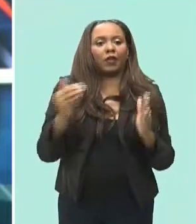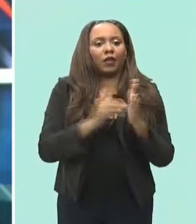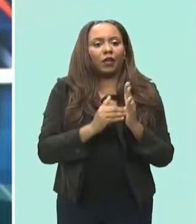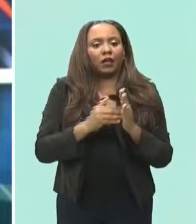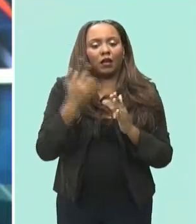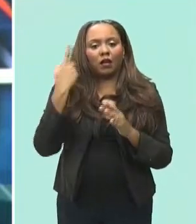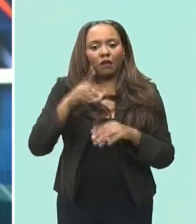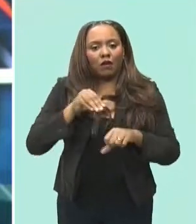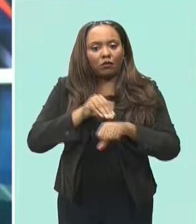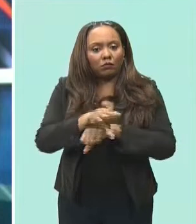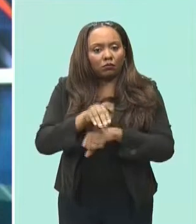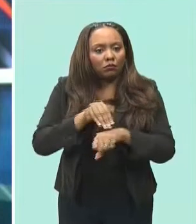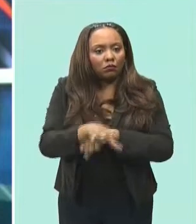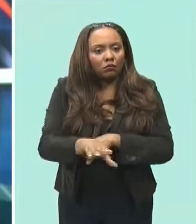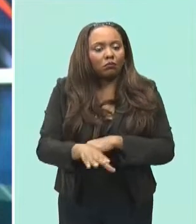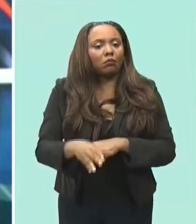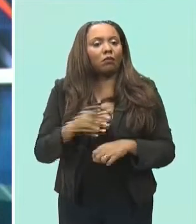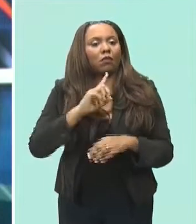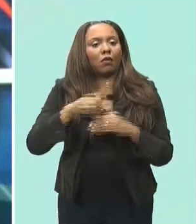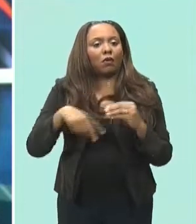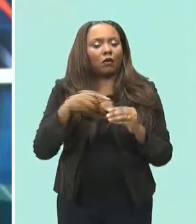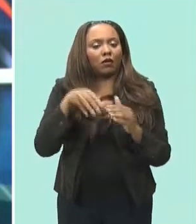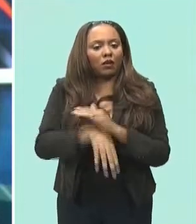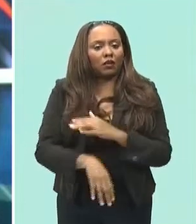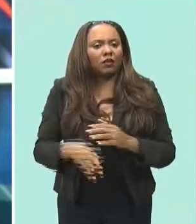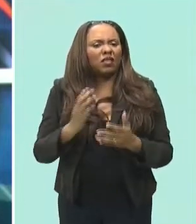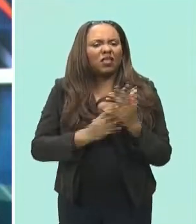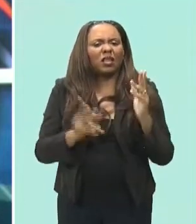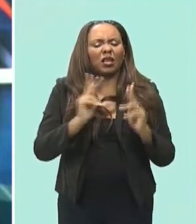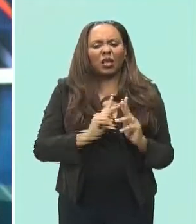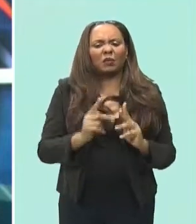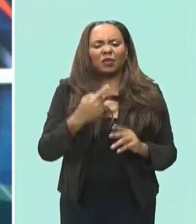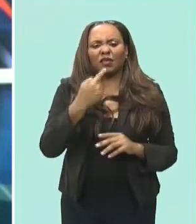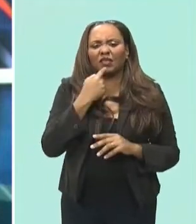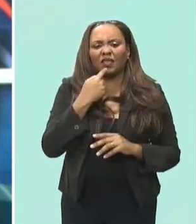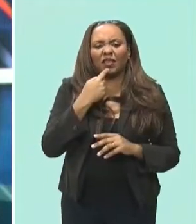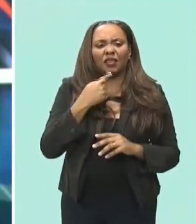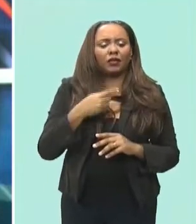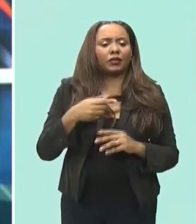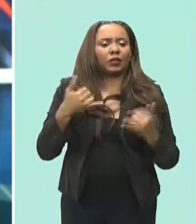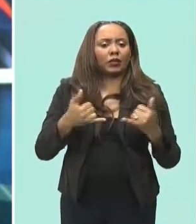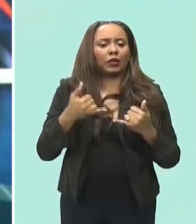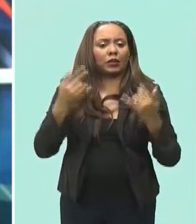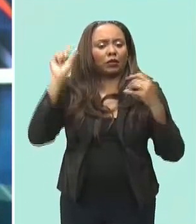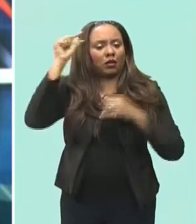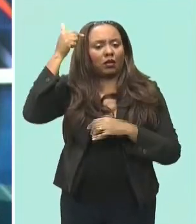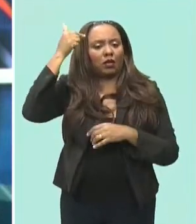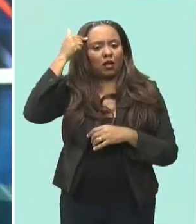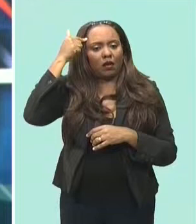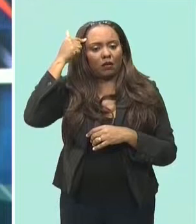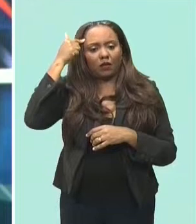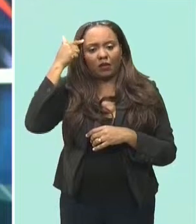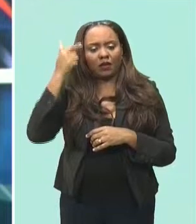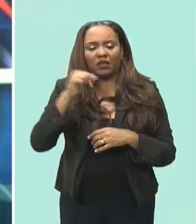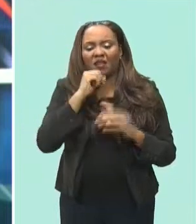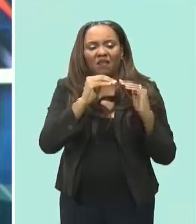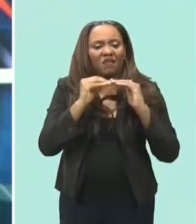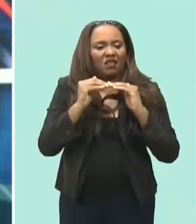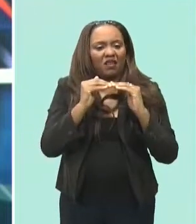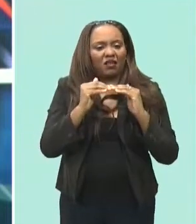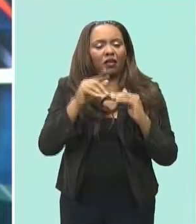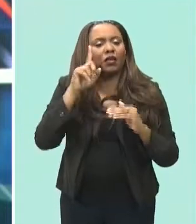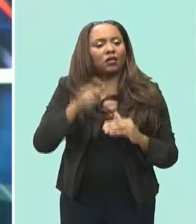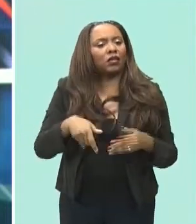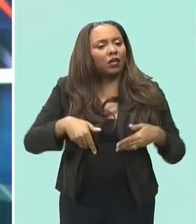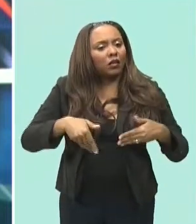on crime now the move caused a public outcry with some accusing the mia amore motley-led administration of undermining the current commissioner